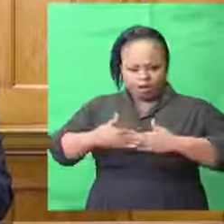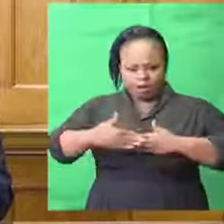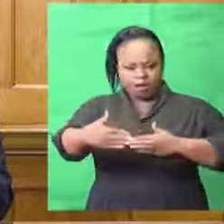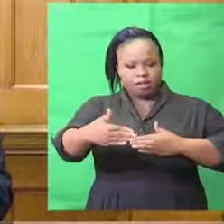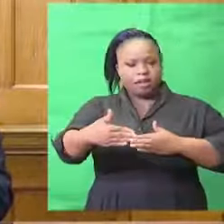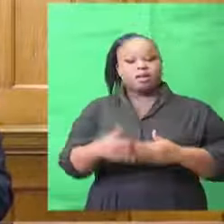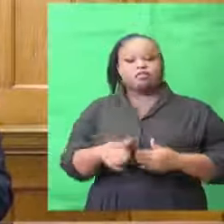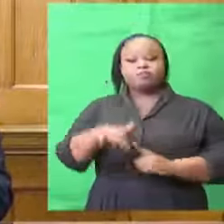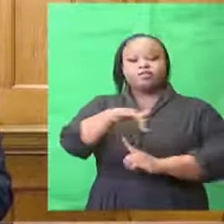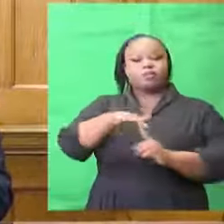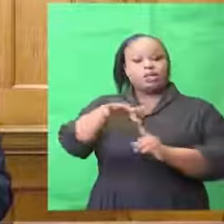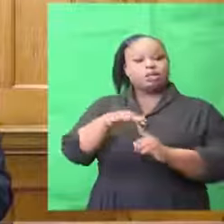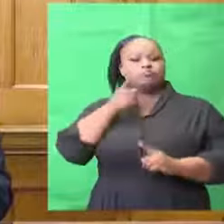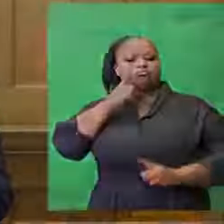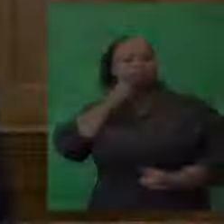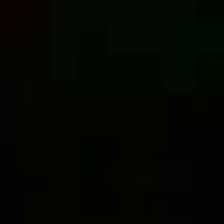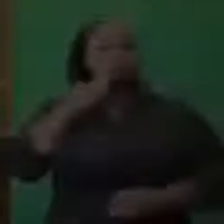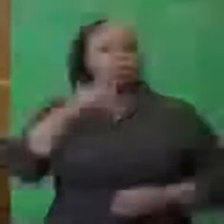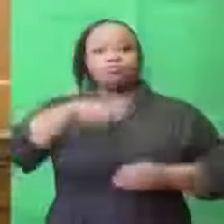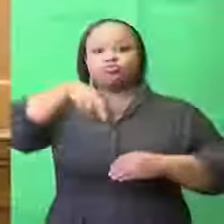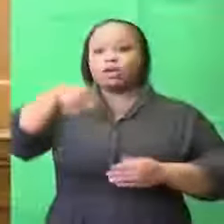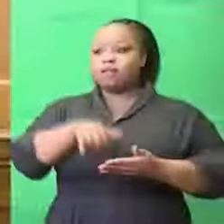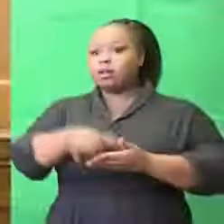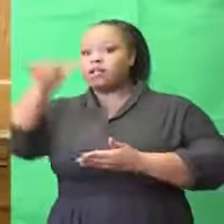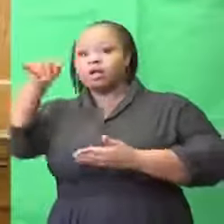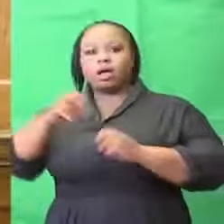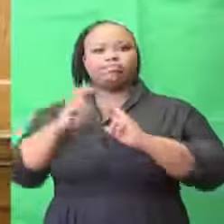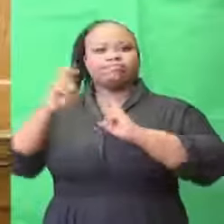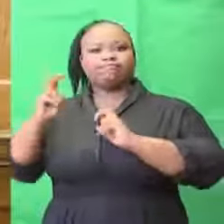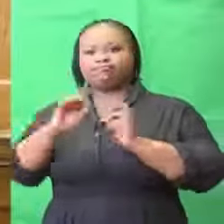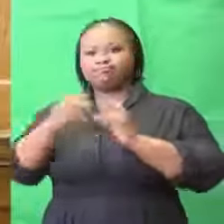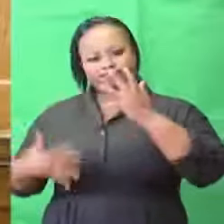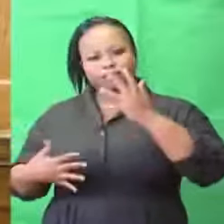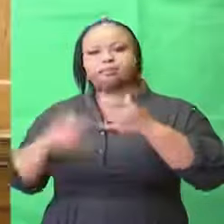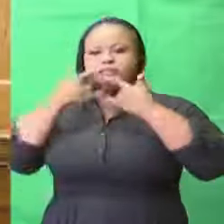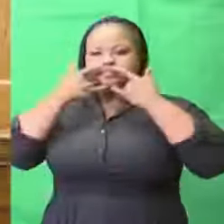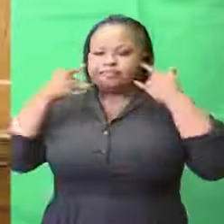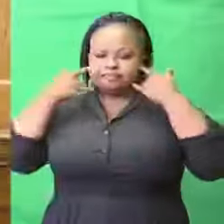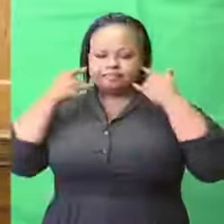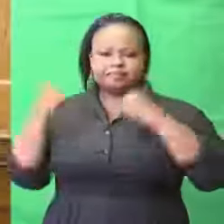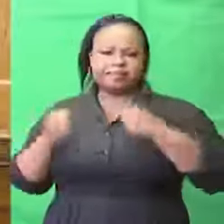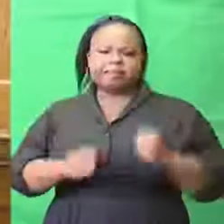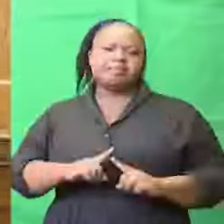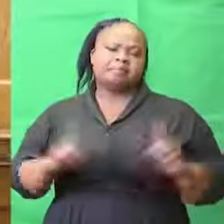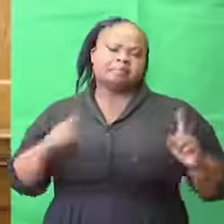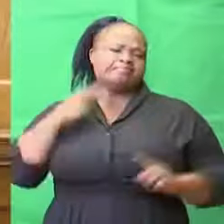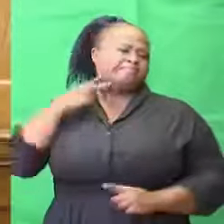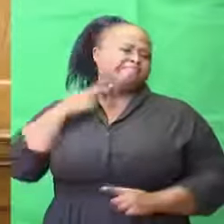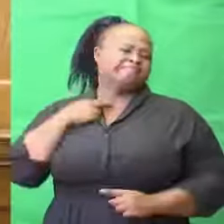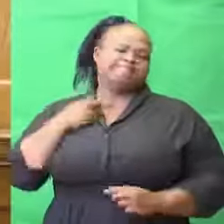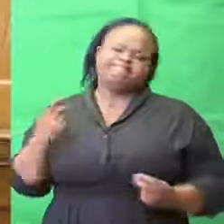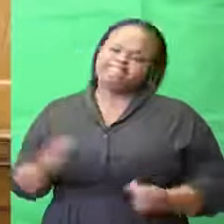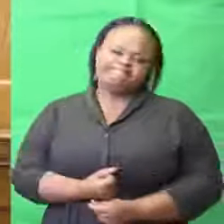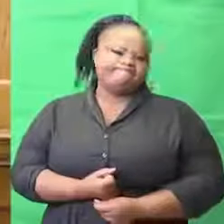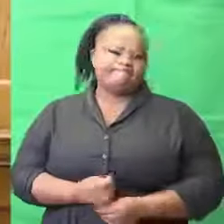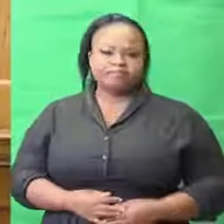review the situation in another week. We are deeply disappointed by